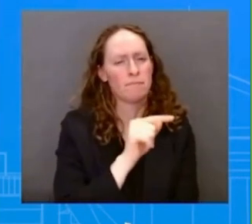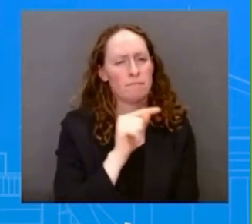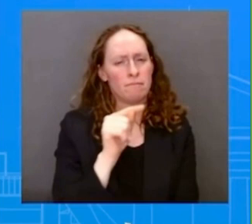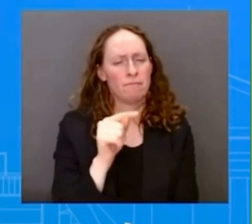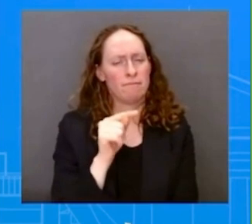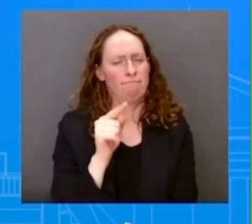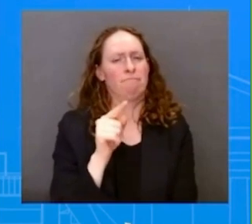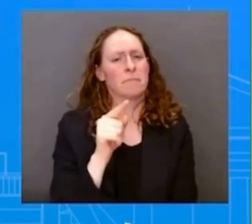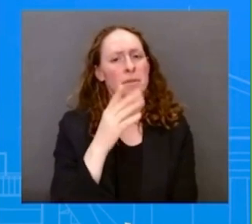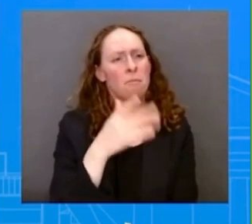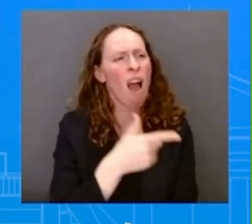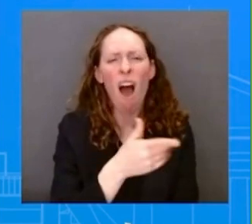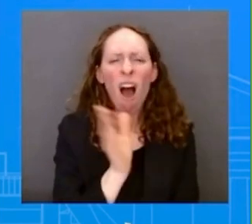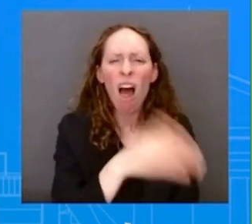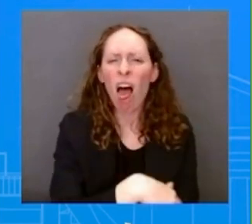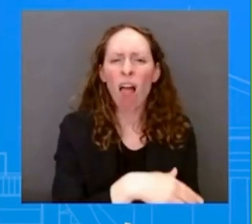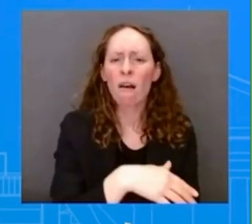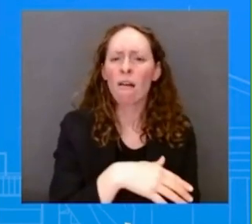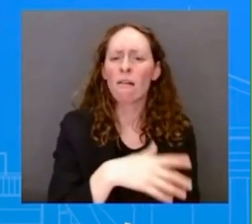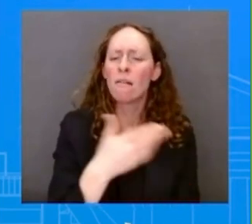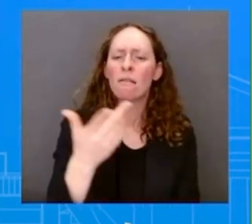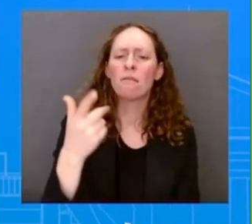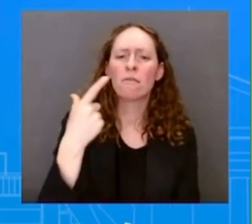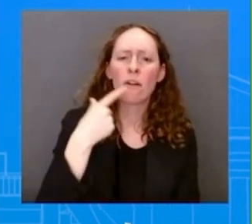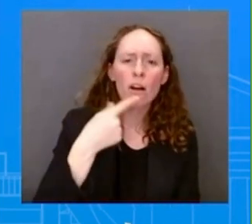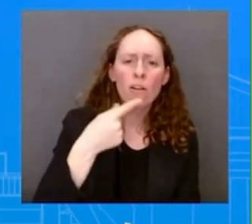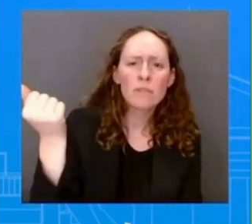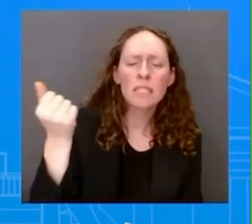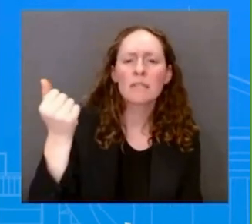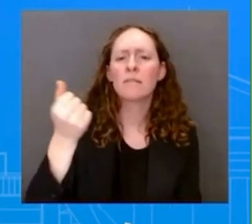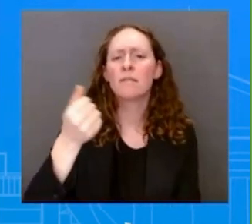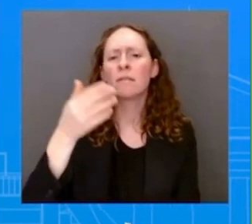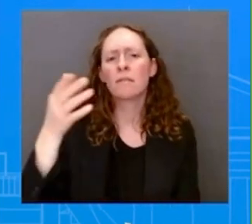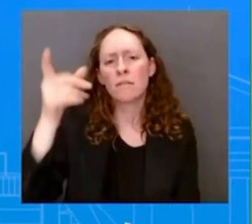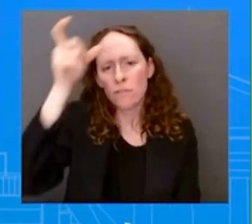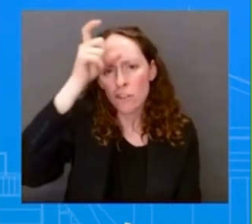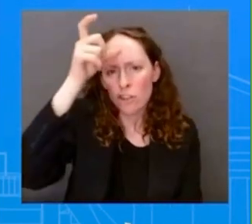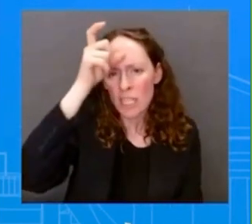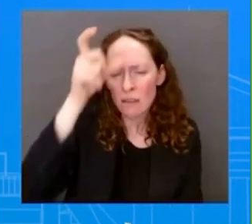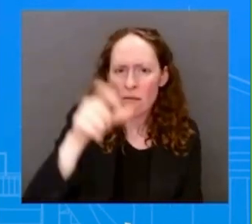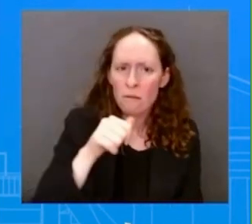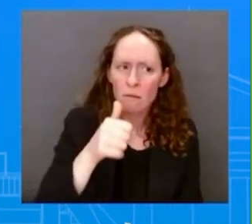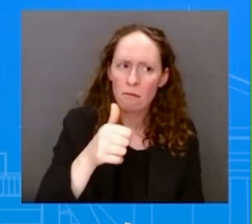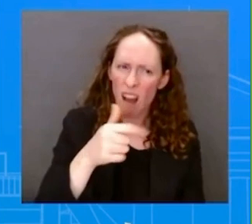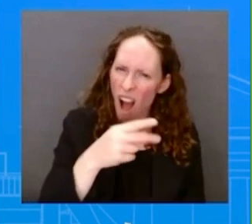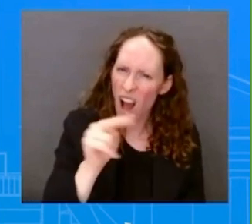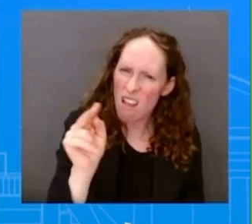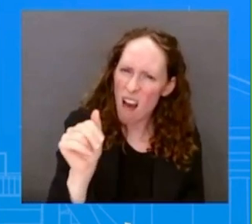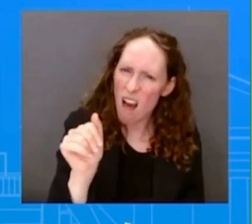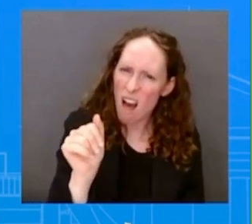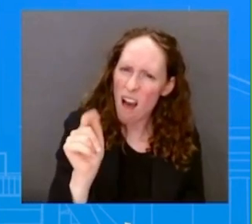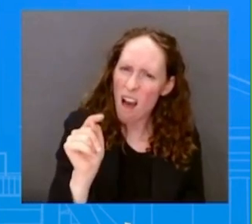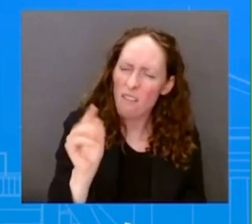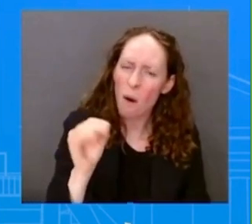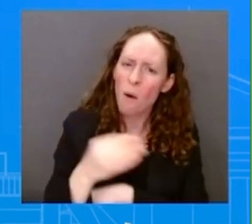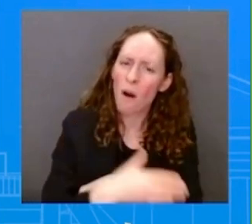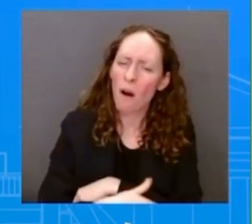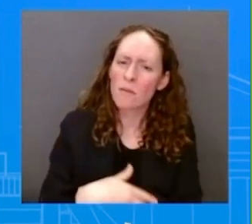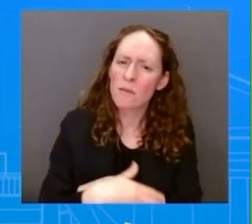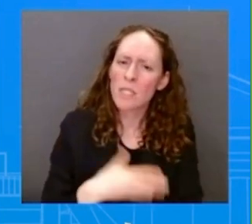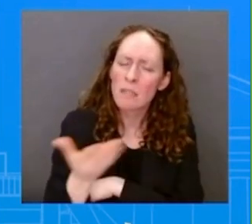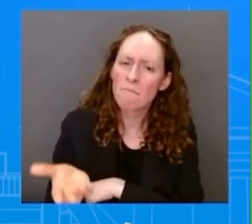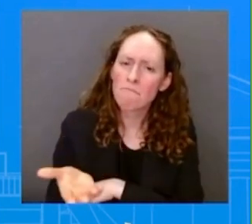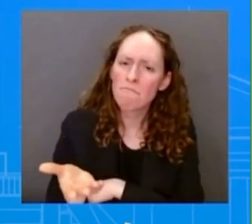NATO allies, we value that – that their participation in the alliance, of course. And